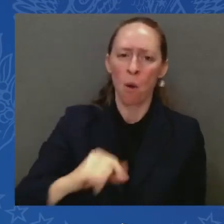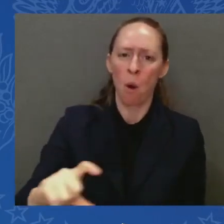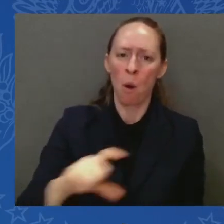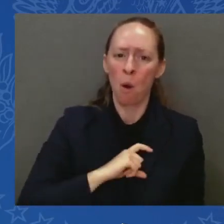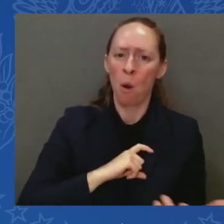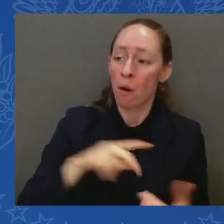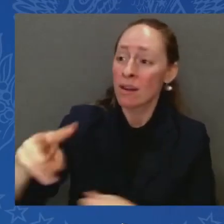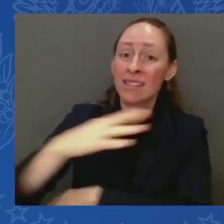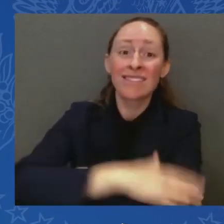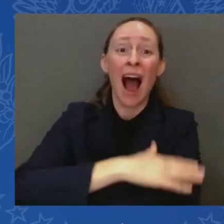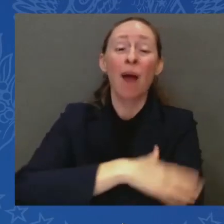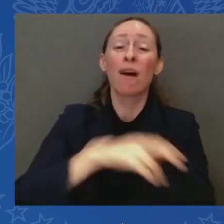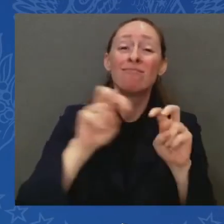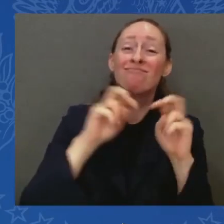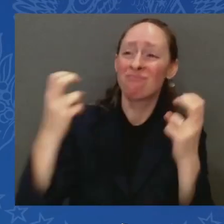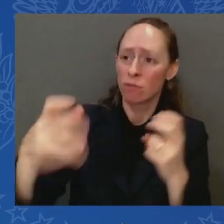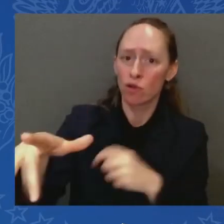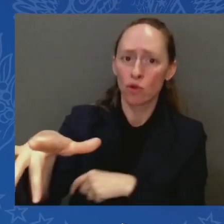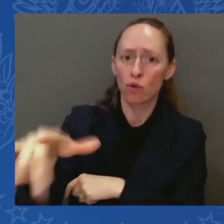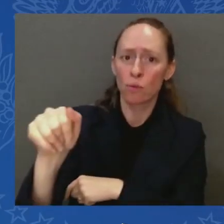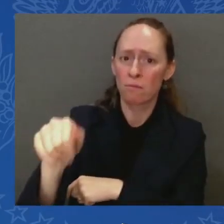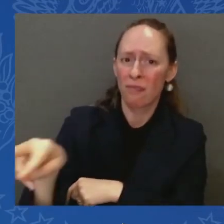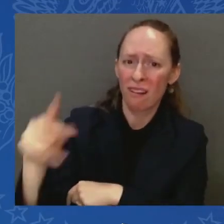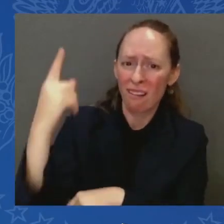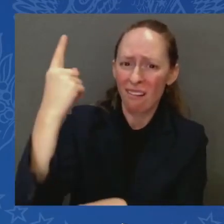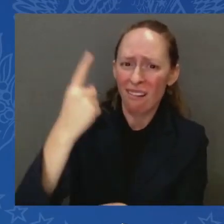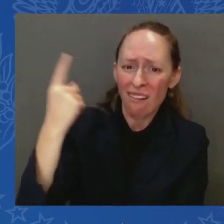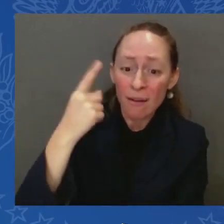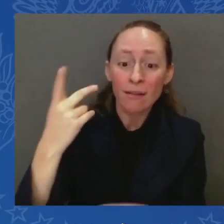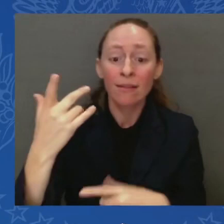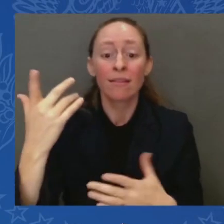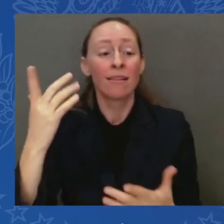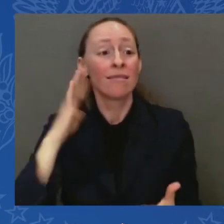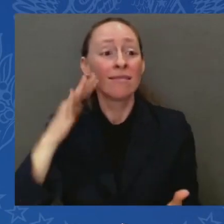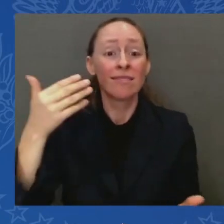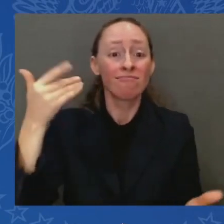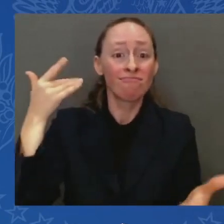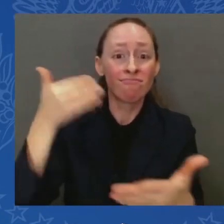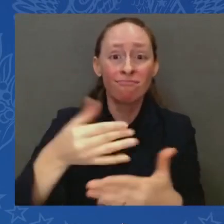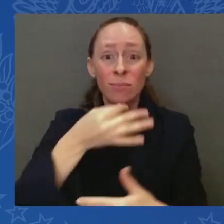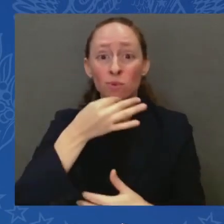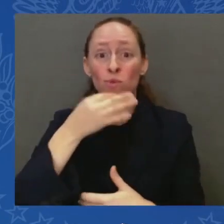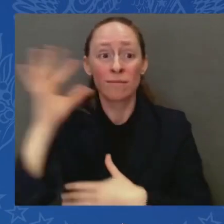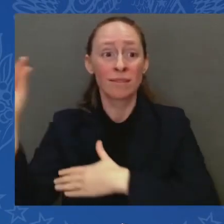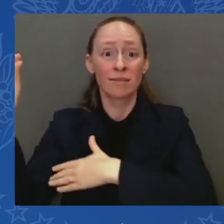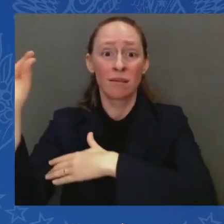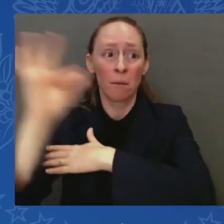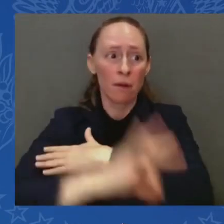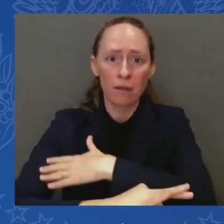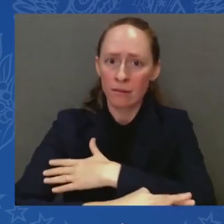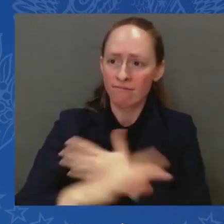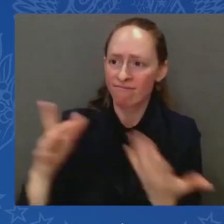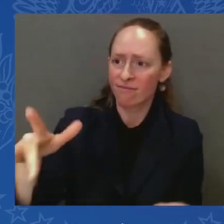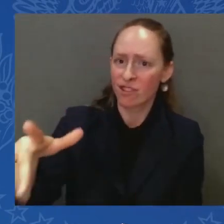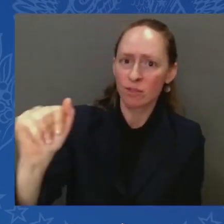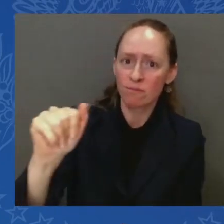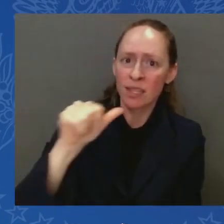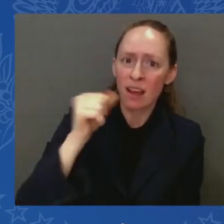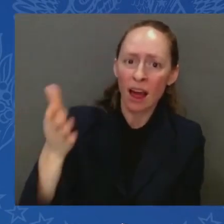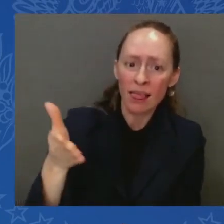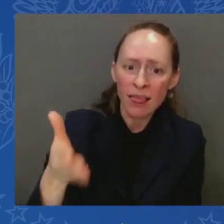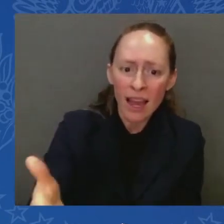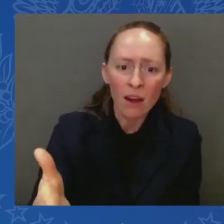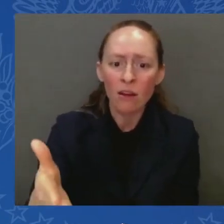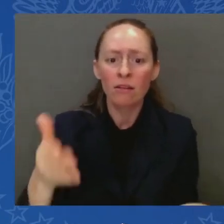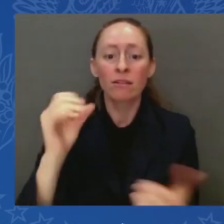They're the everyday things, the small things that you miss the most. The scent when you open the closet door, the